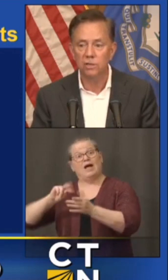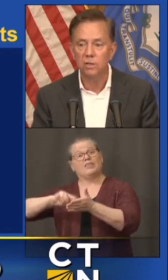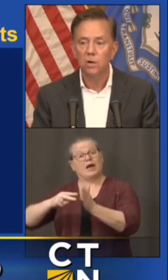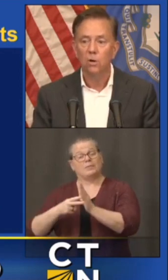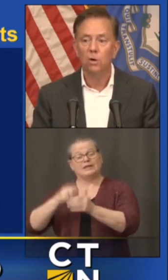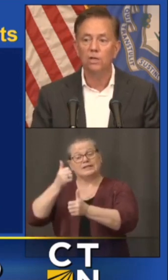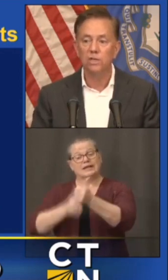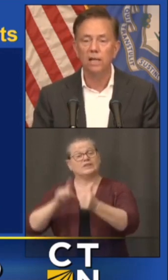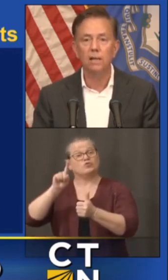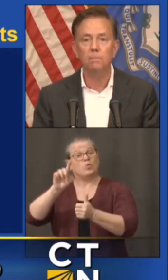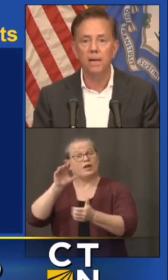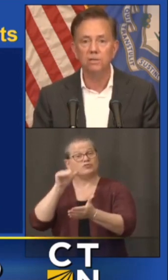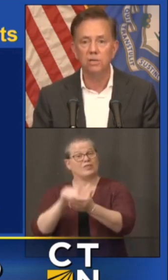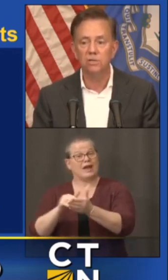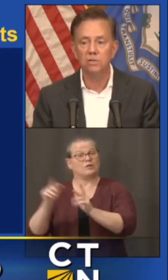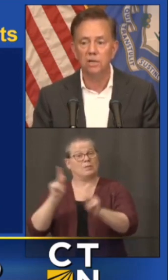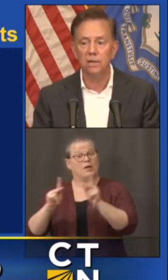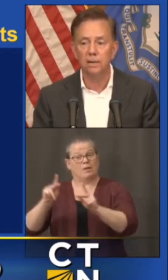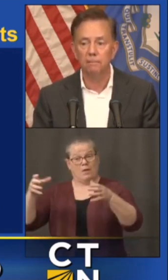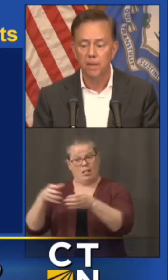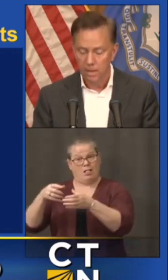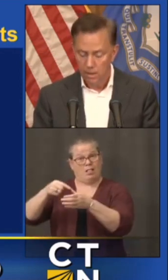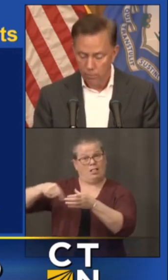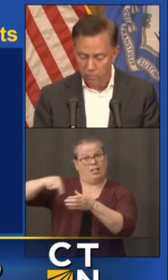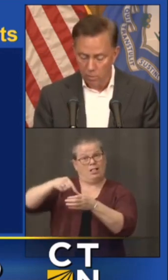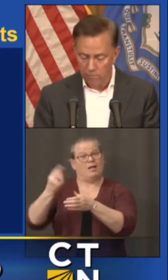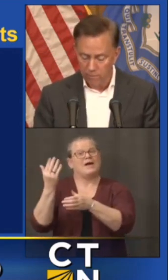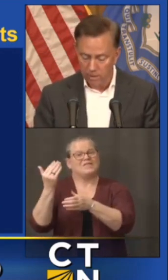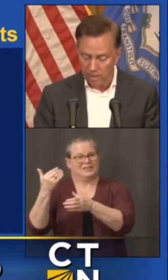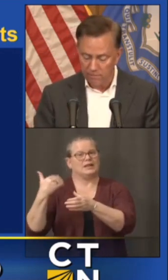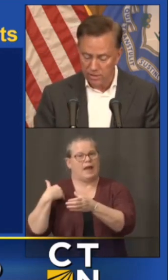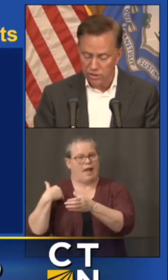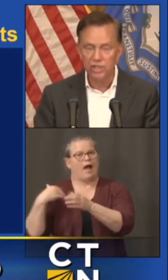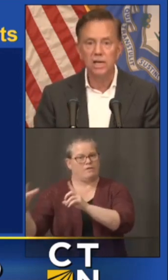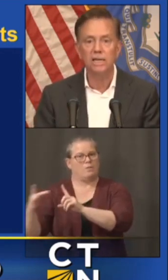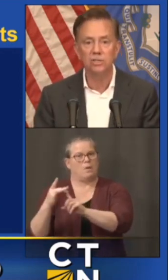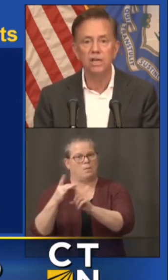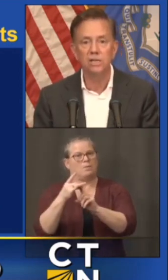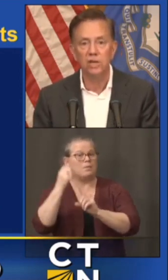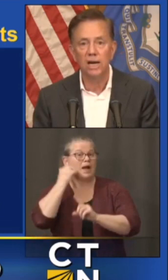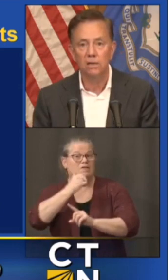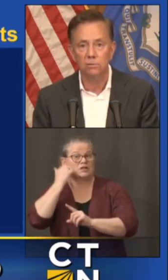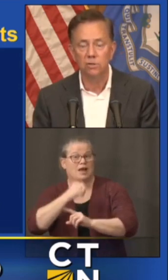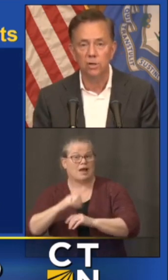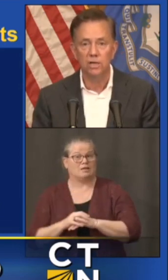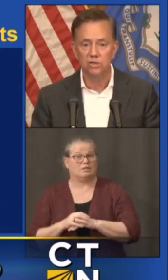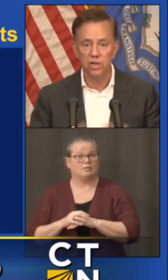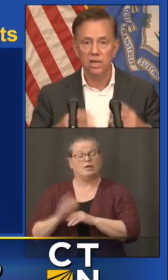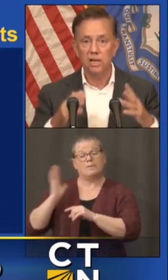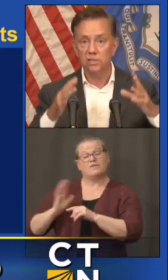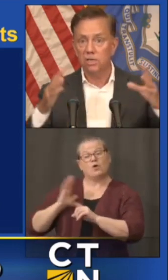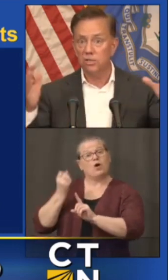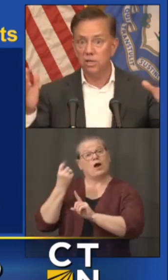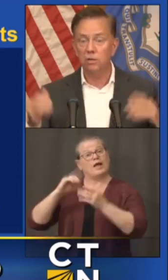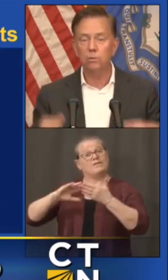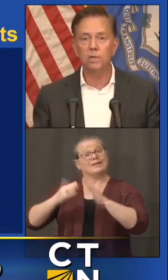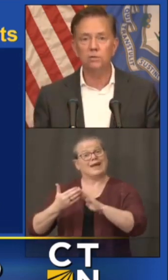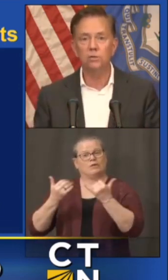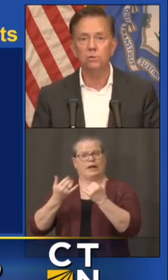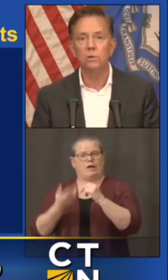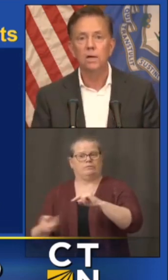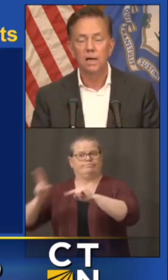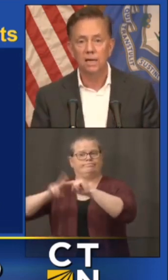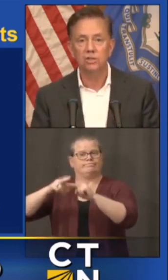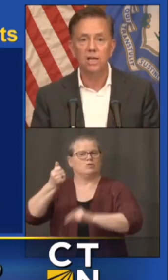,000 on a daily basis we've gone from 11 to 19 towns so you can see it is continuing